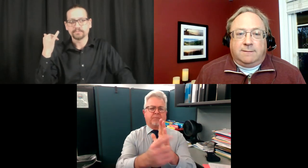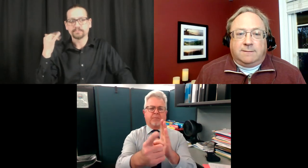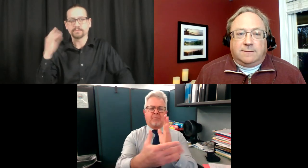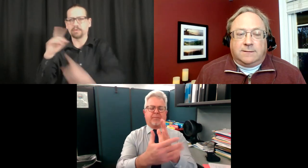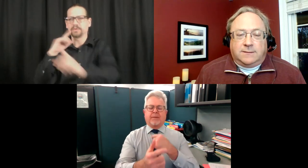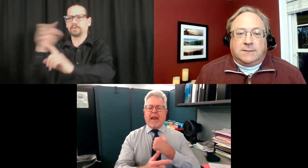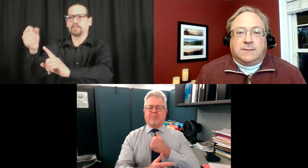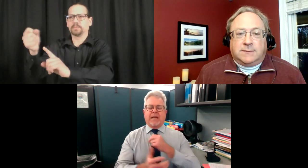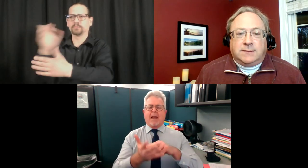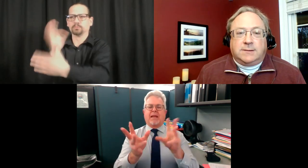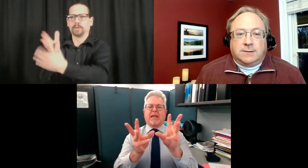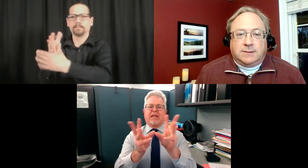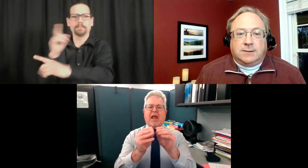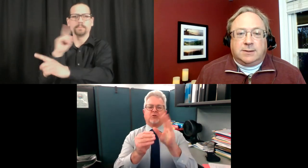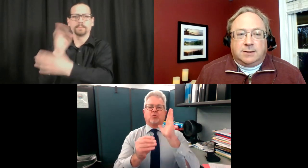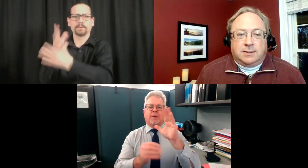correction of the interpretation